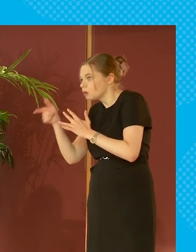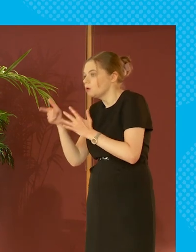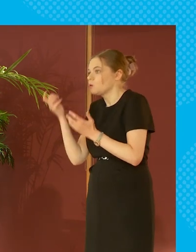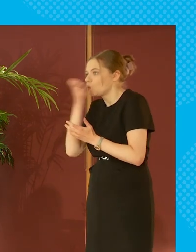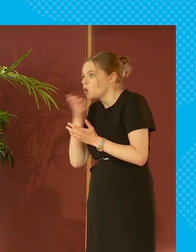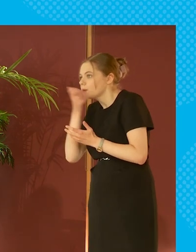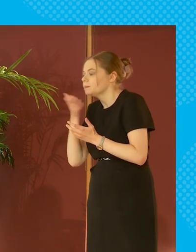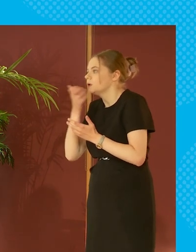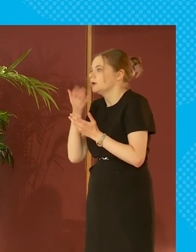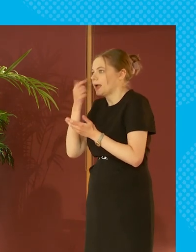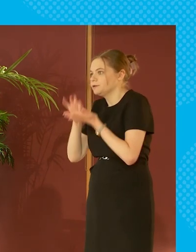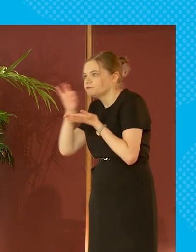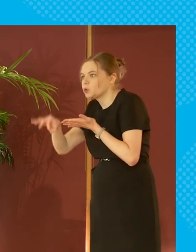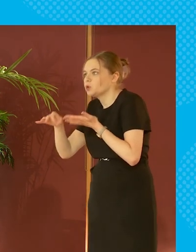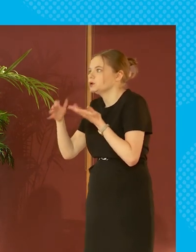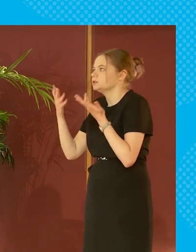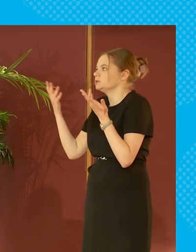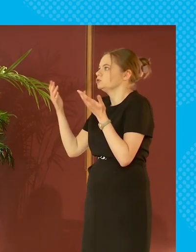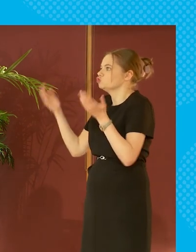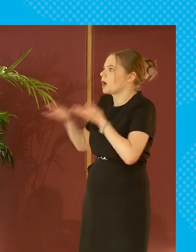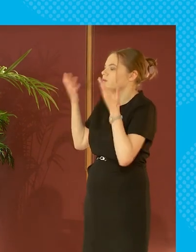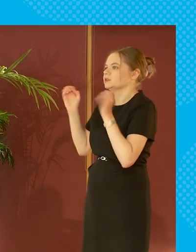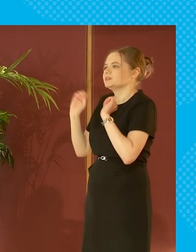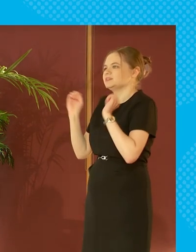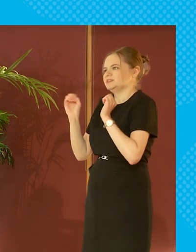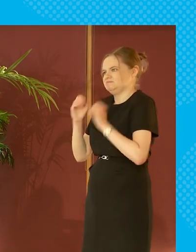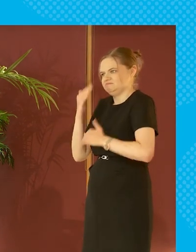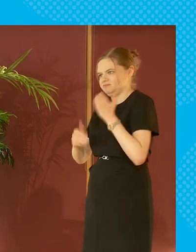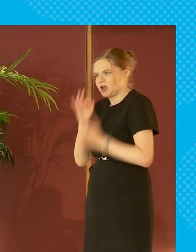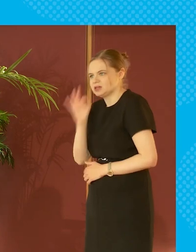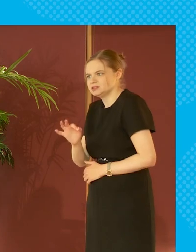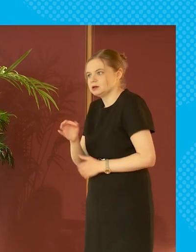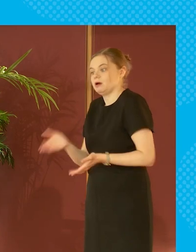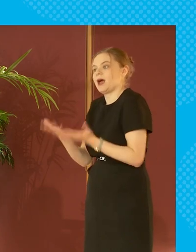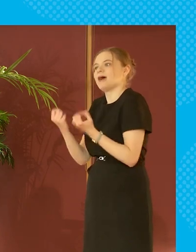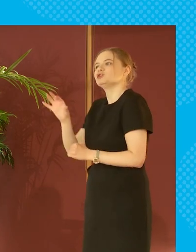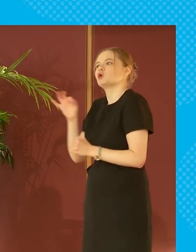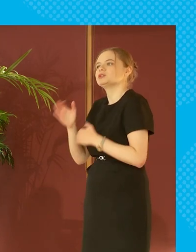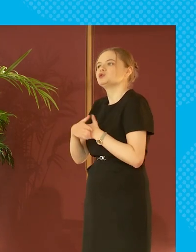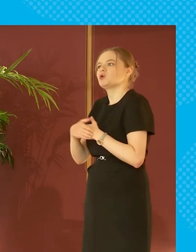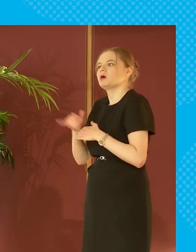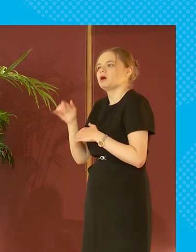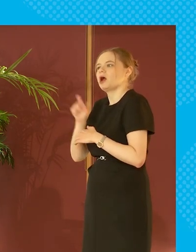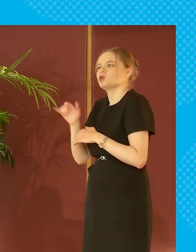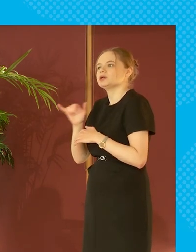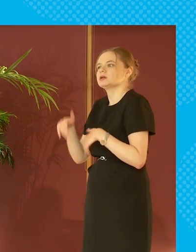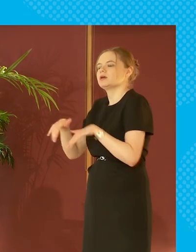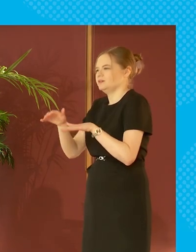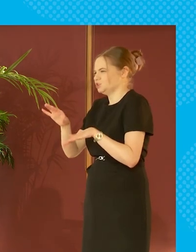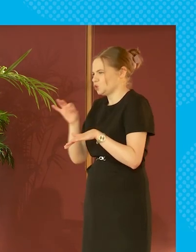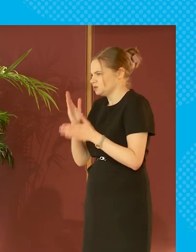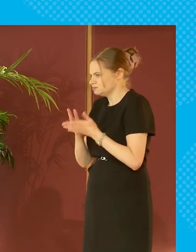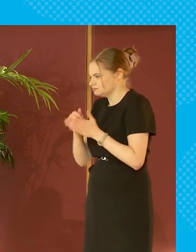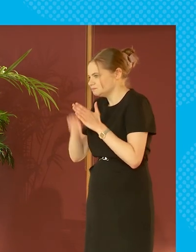actually keep you warm are the windows draft proof those kinds of and i think that come comes that speaks to your question around power your point